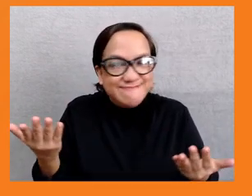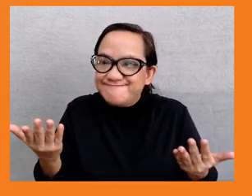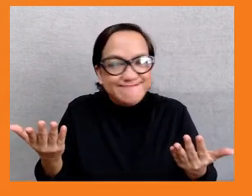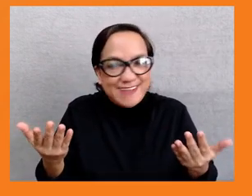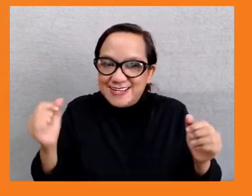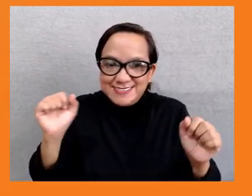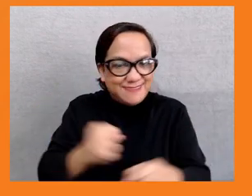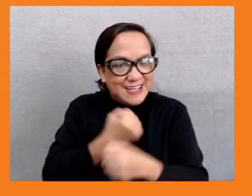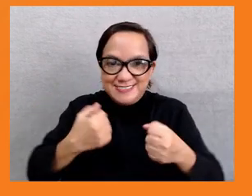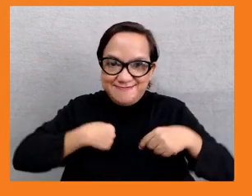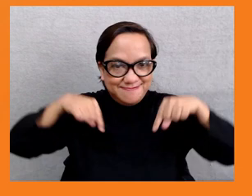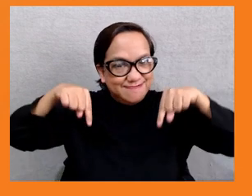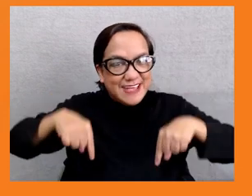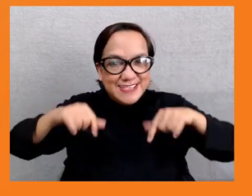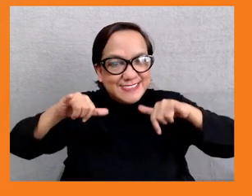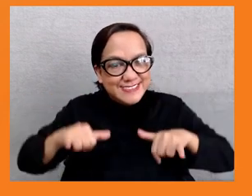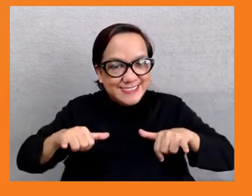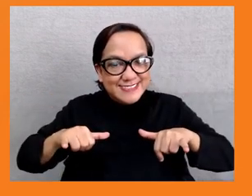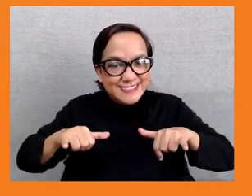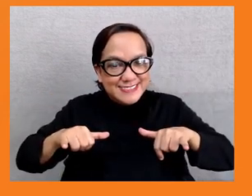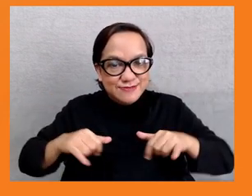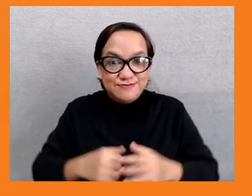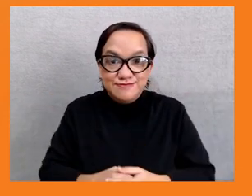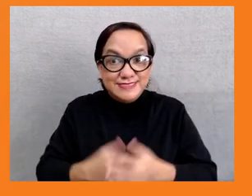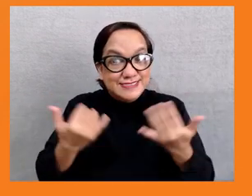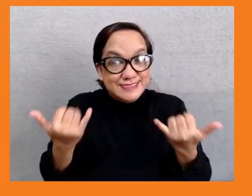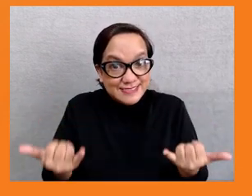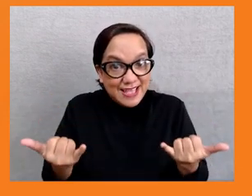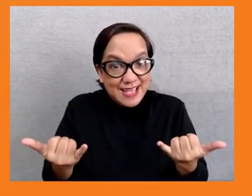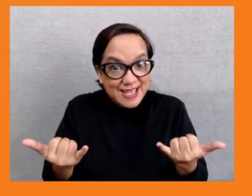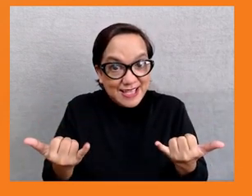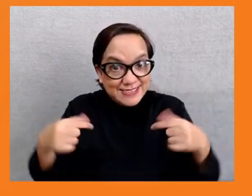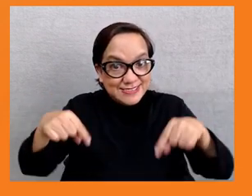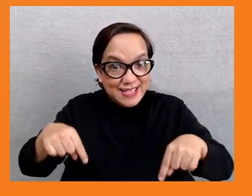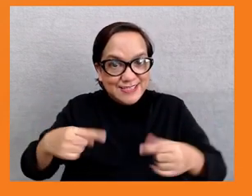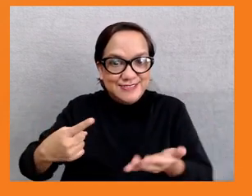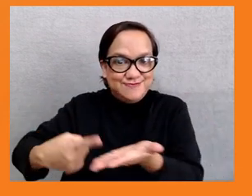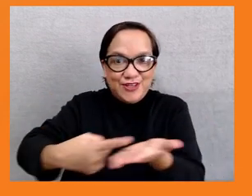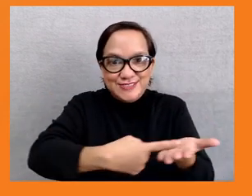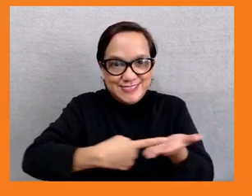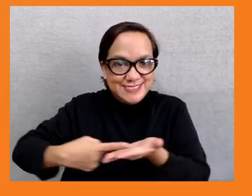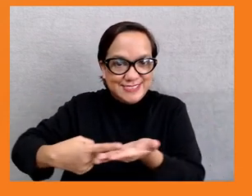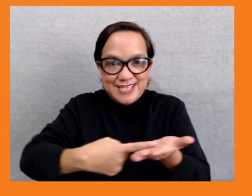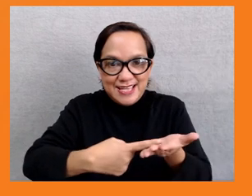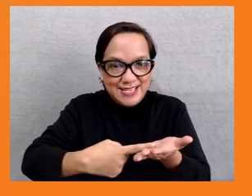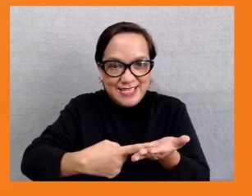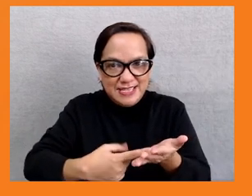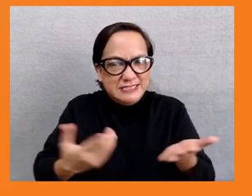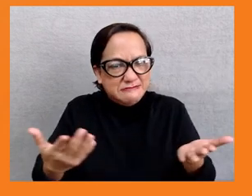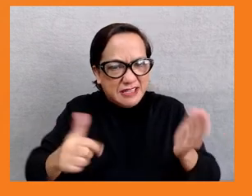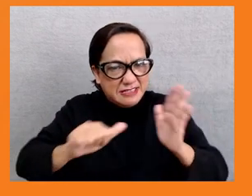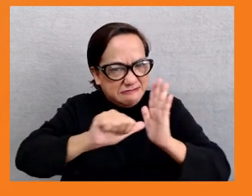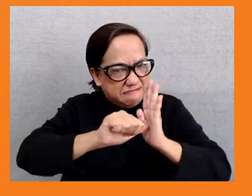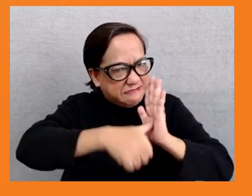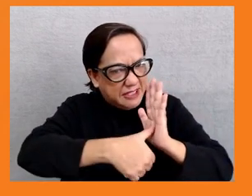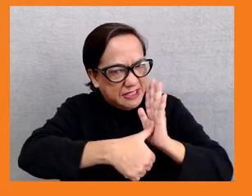findings of the briefing. And I've stressed in the title slide that it's also about accelerating Asia's